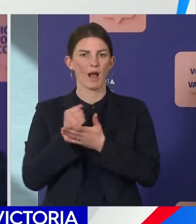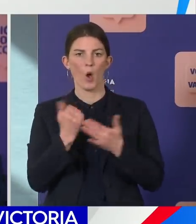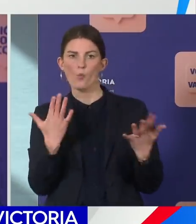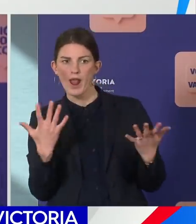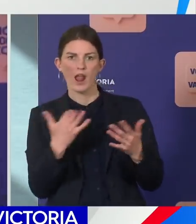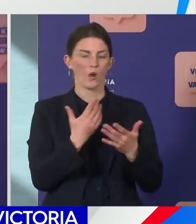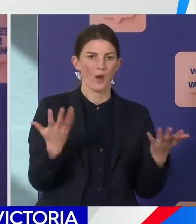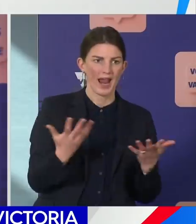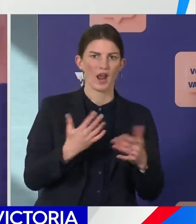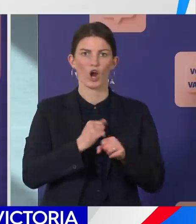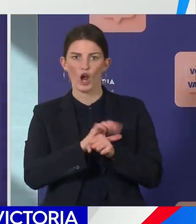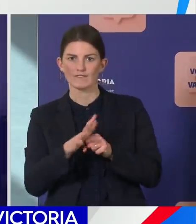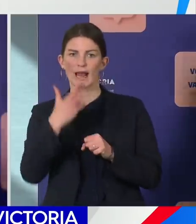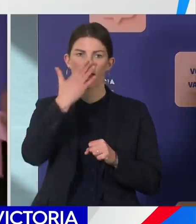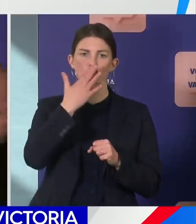Thanks.